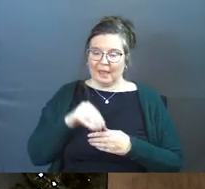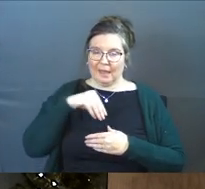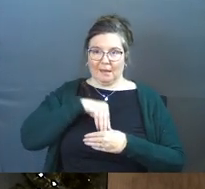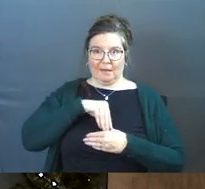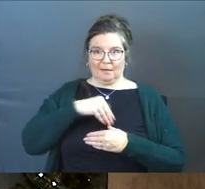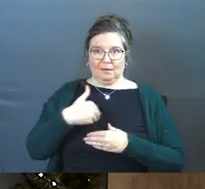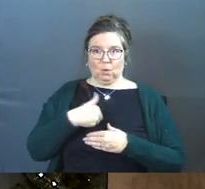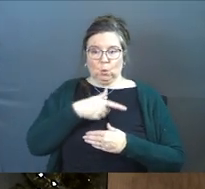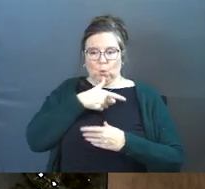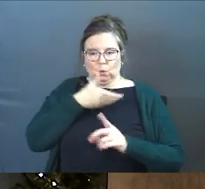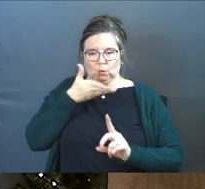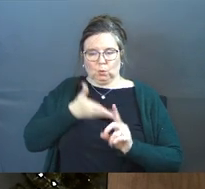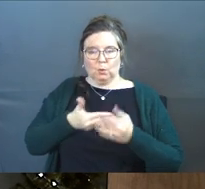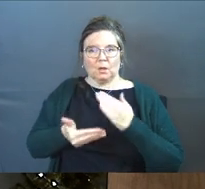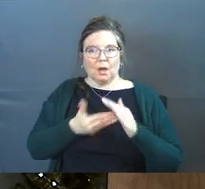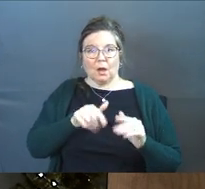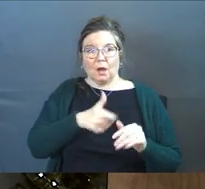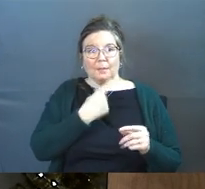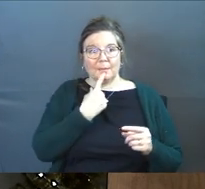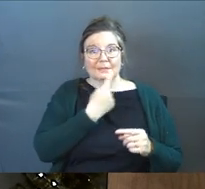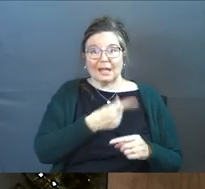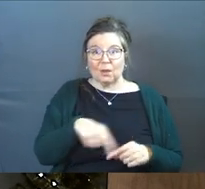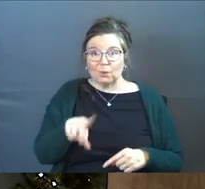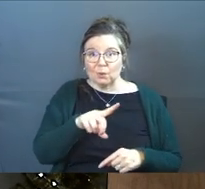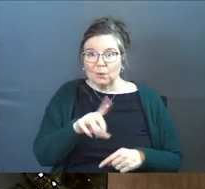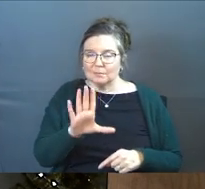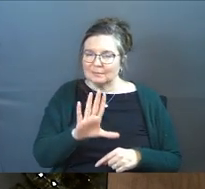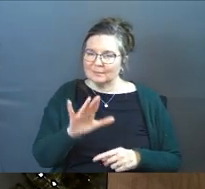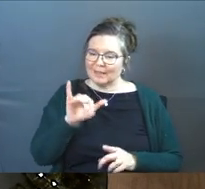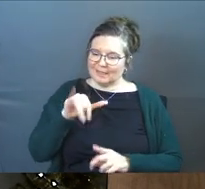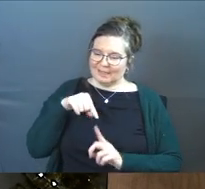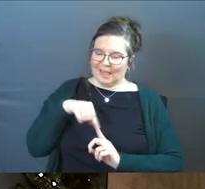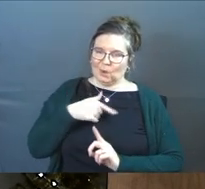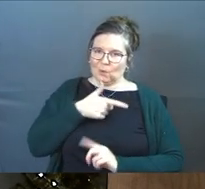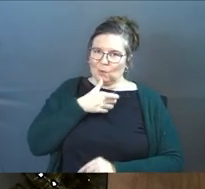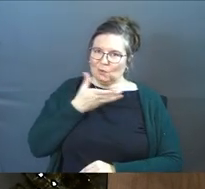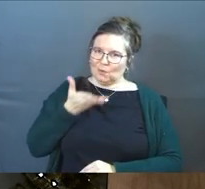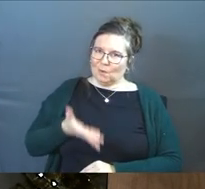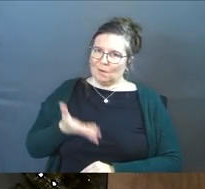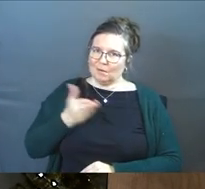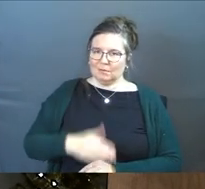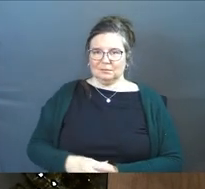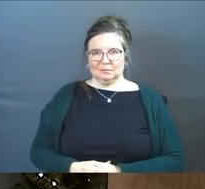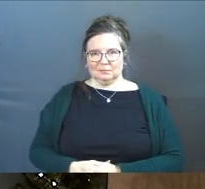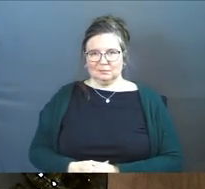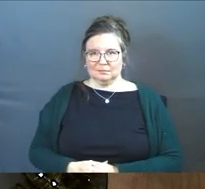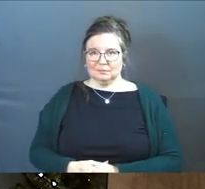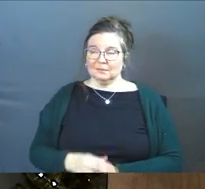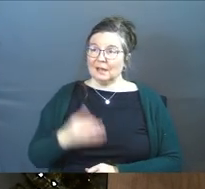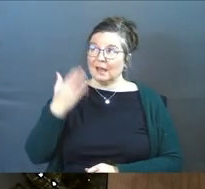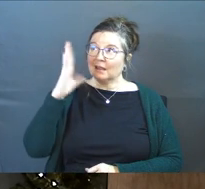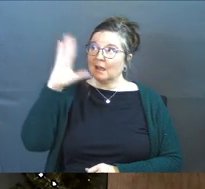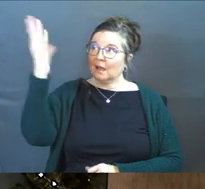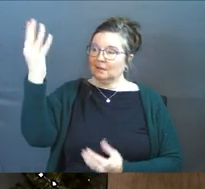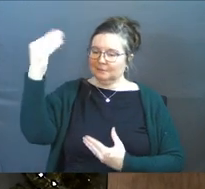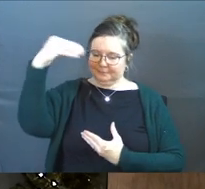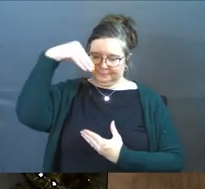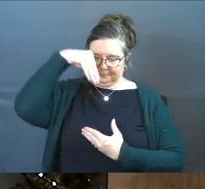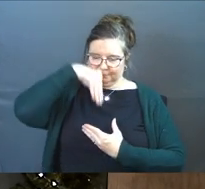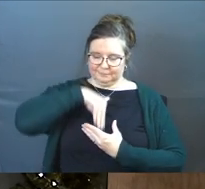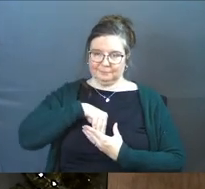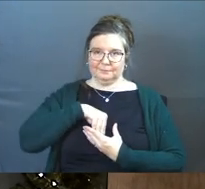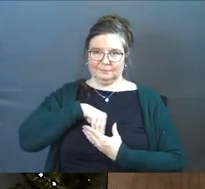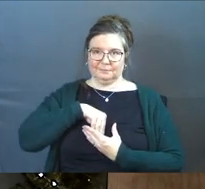you are. Regardless of what anybody has said to you, that is who you are. And it was put there by